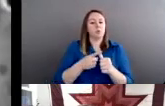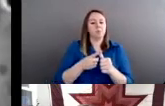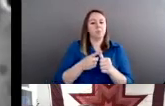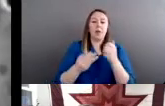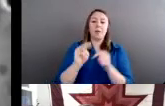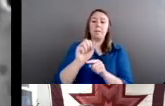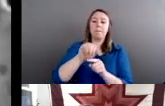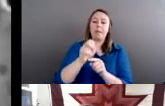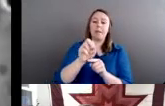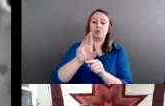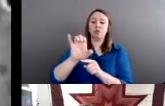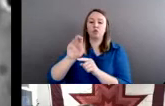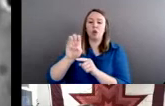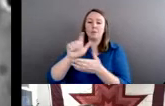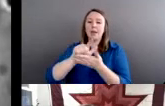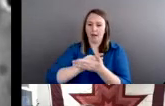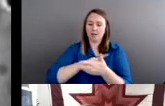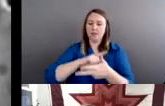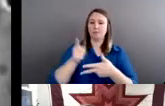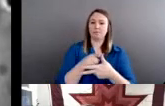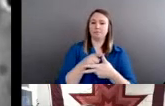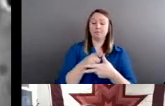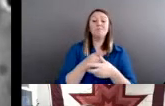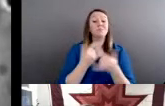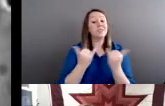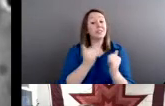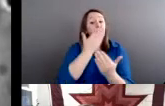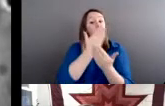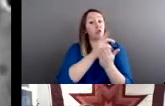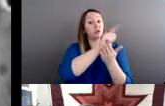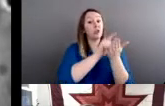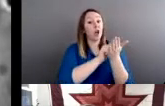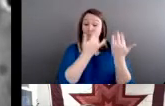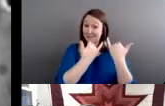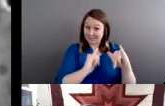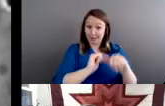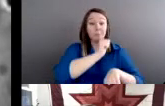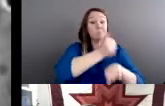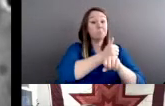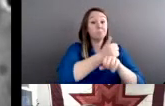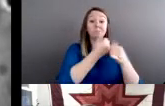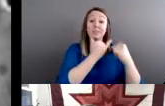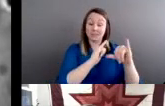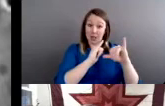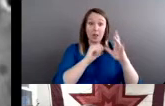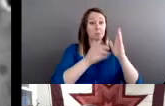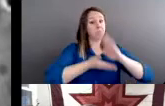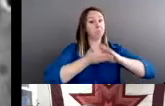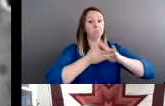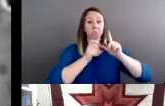Now the major crimes act is still good law today, still on the books, still enforced every day,